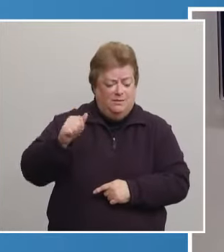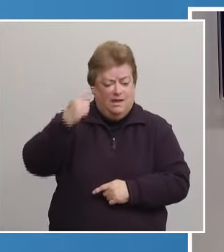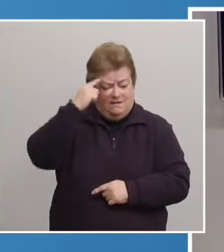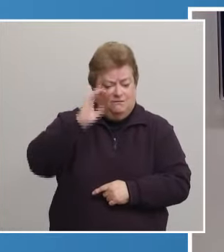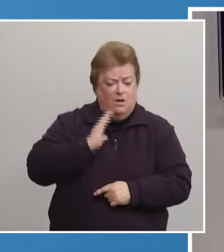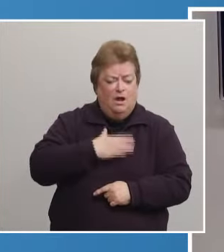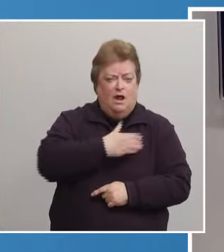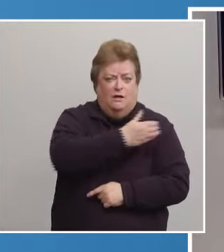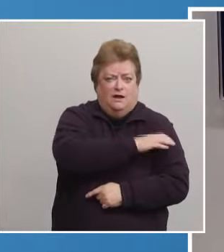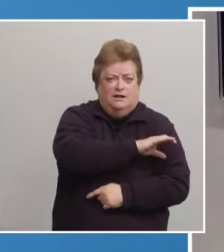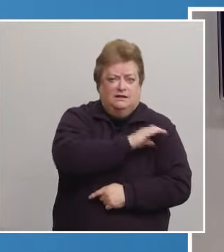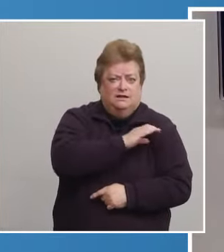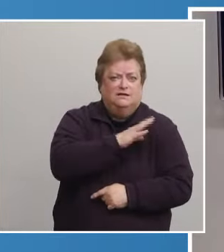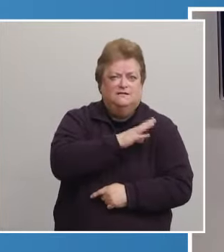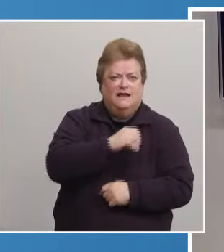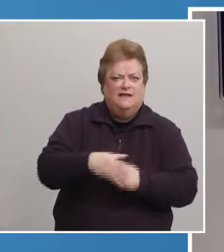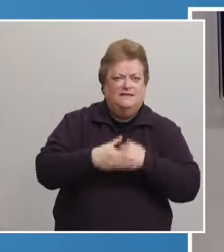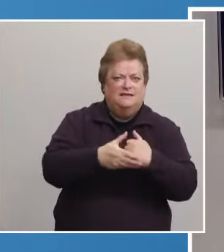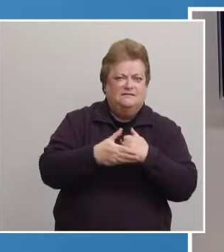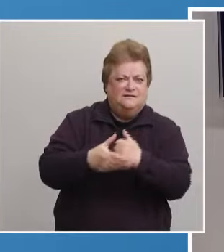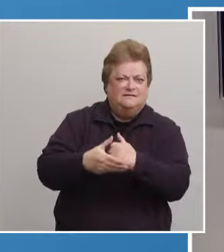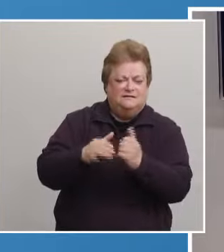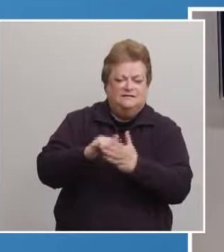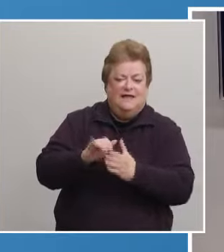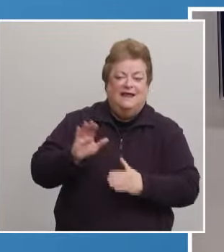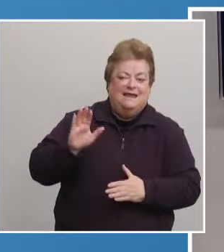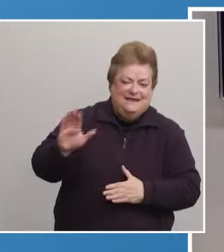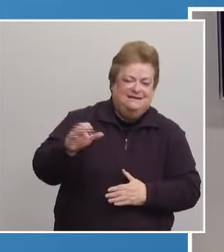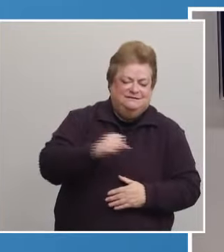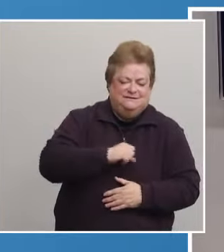and about the assistance his staff is providing.